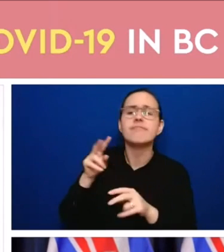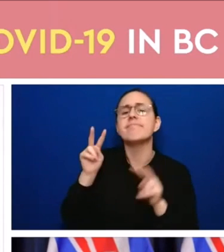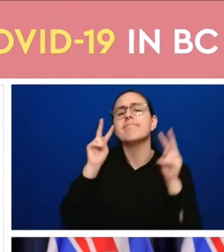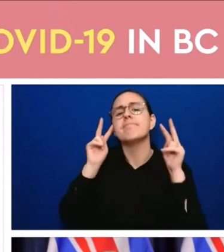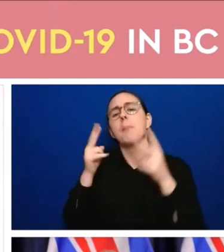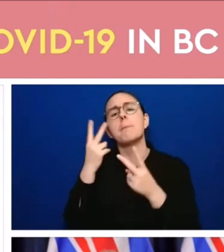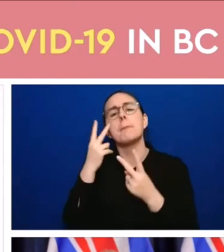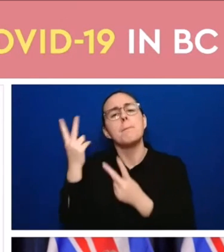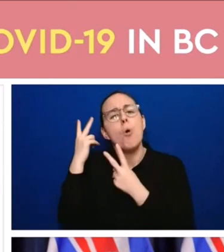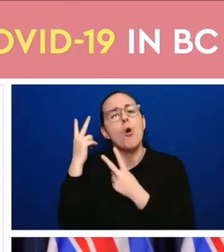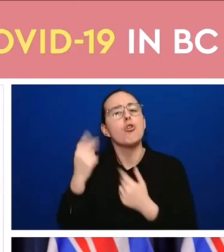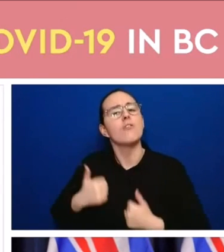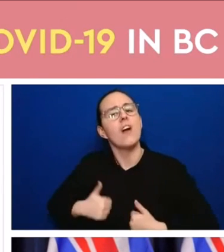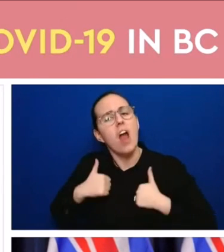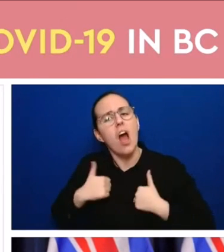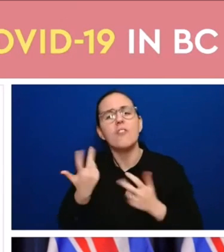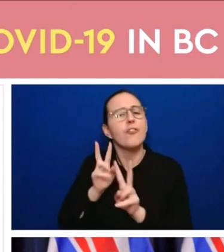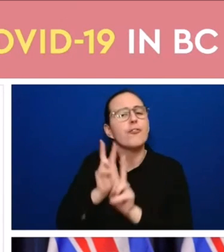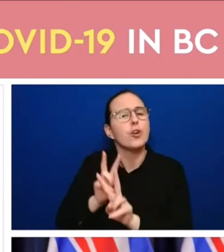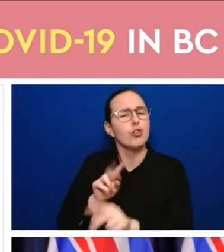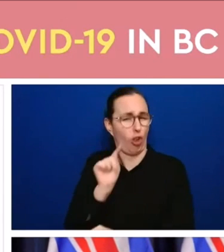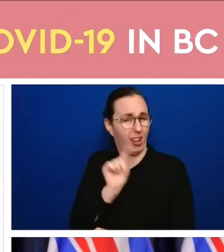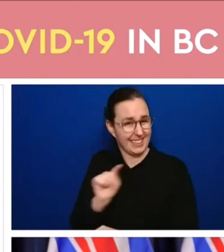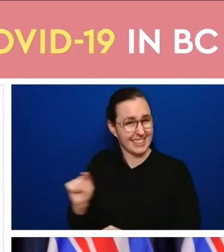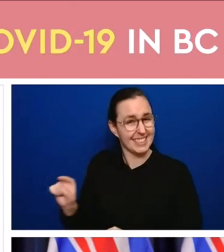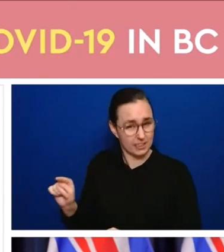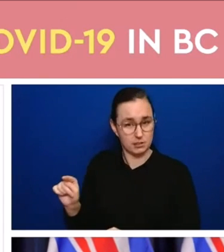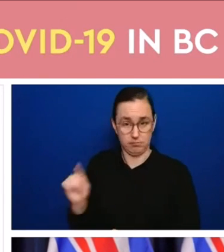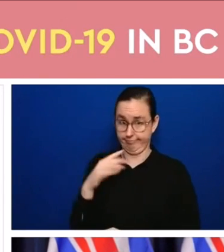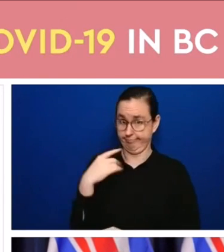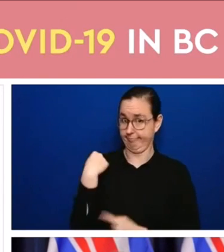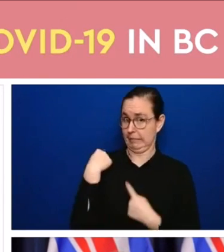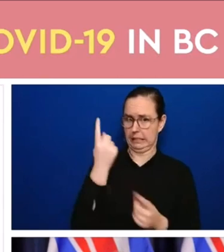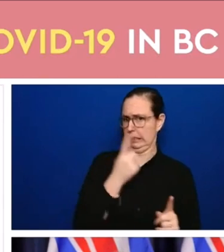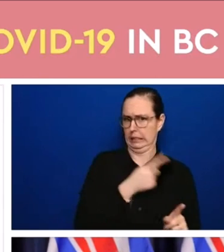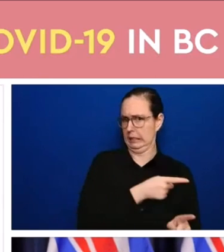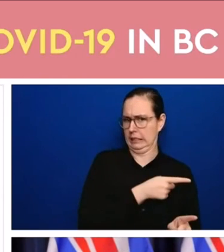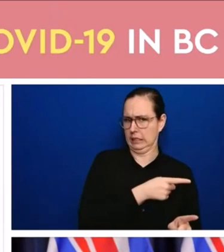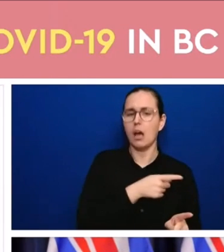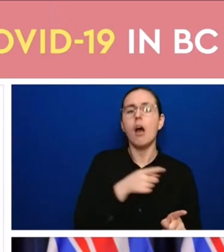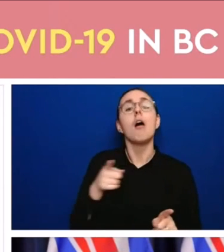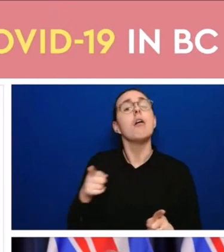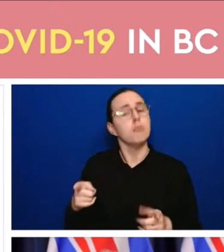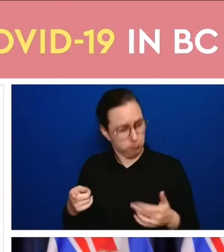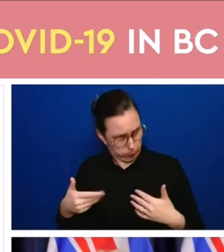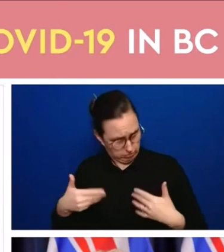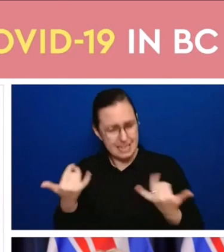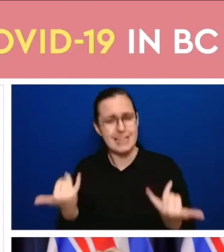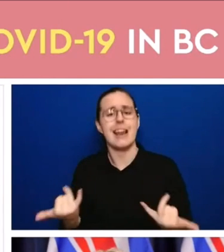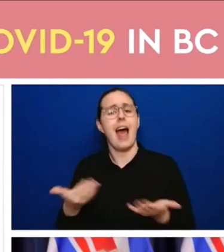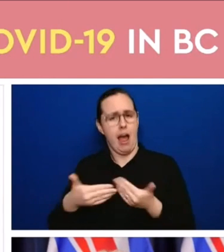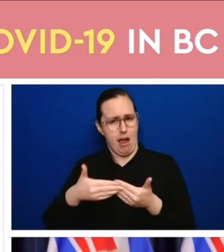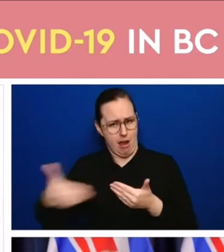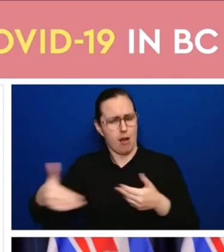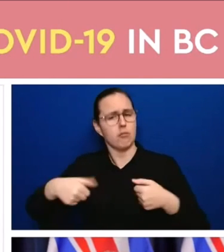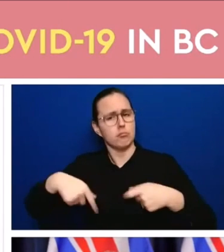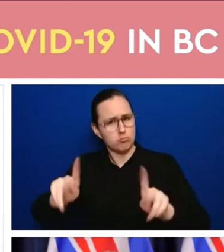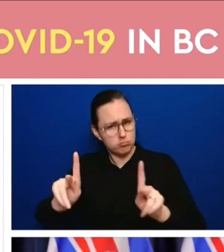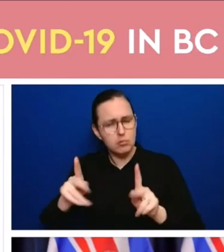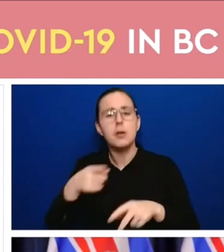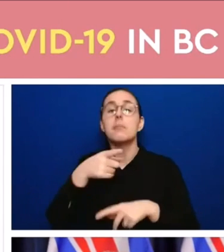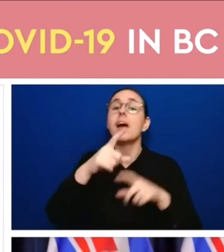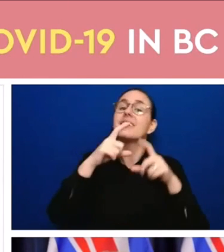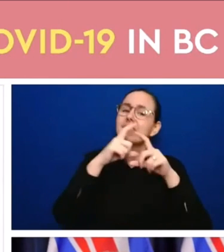last few weeks they will be with the mask mandate and the BC vaccine card be allowed at full